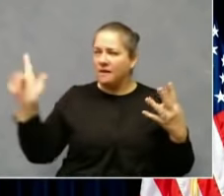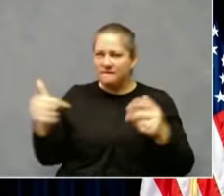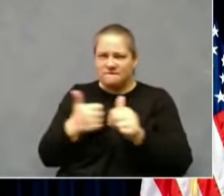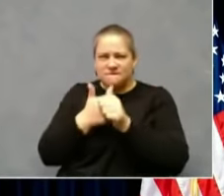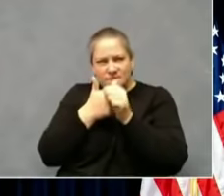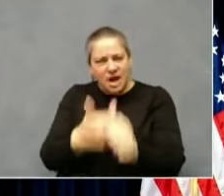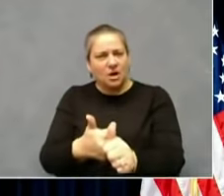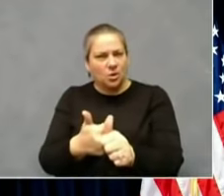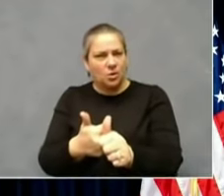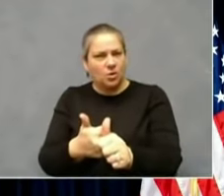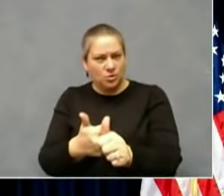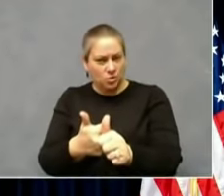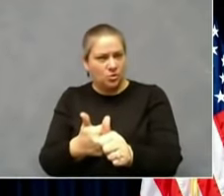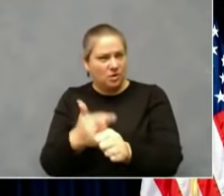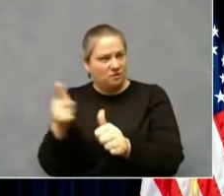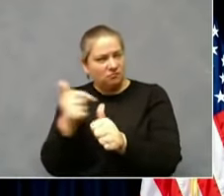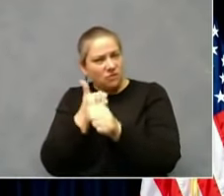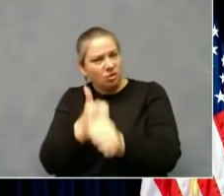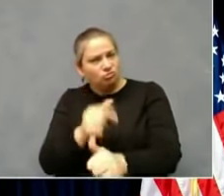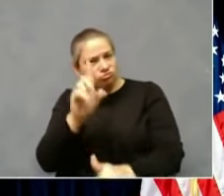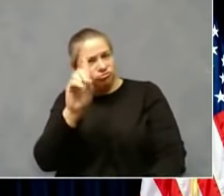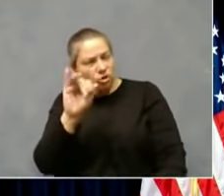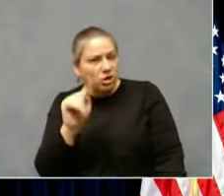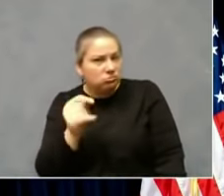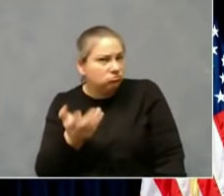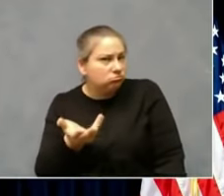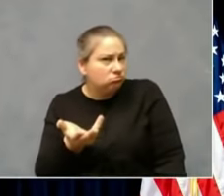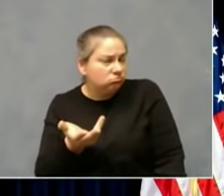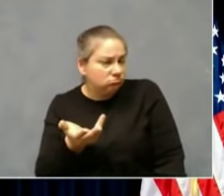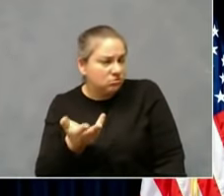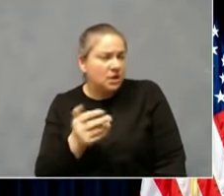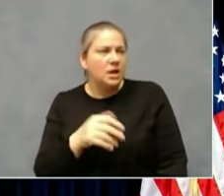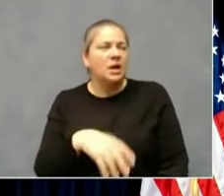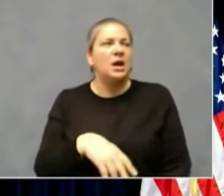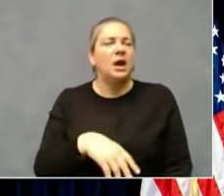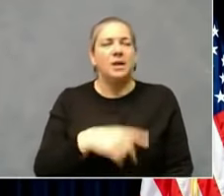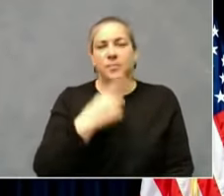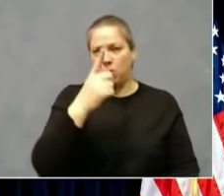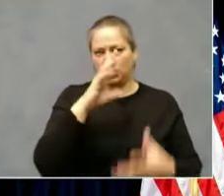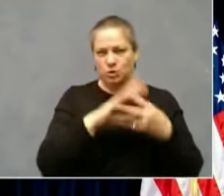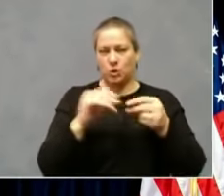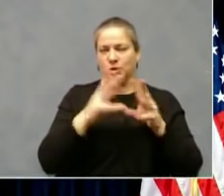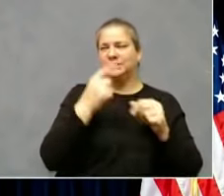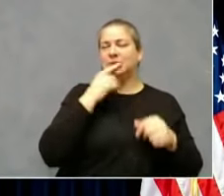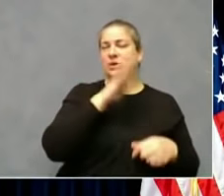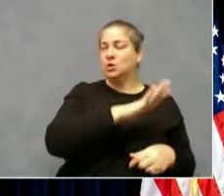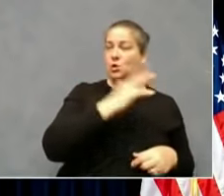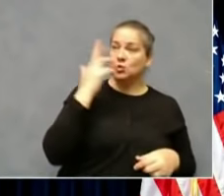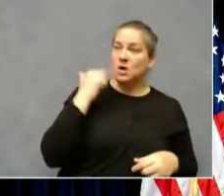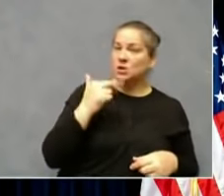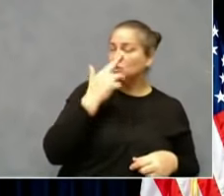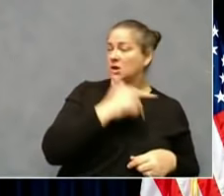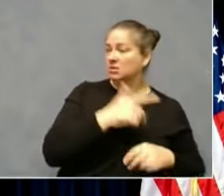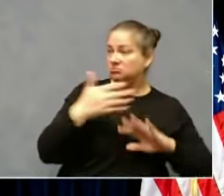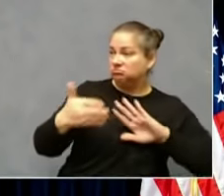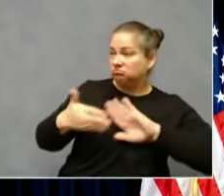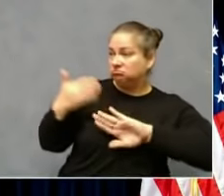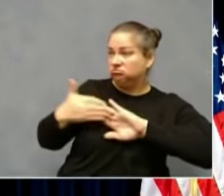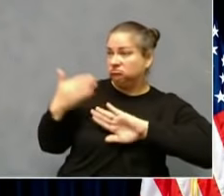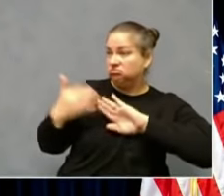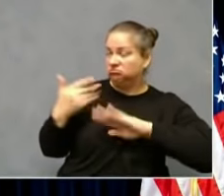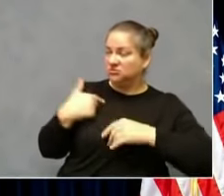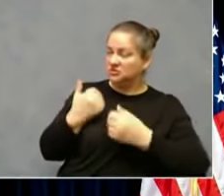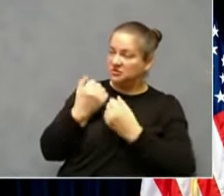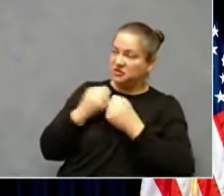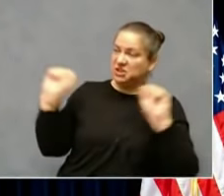story is one restaurant that says that the operation of their restaurant is Liberty and America and